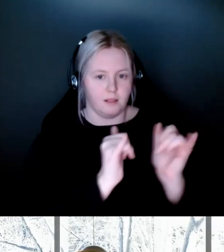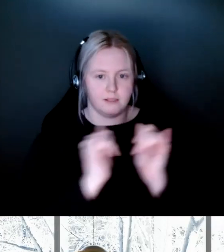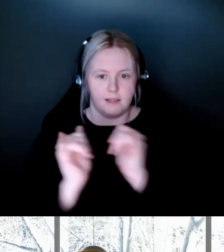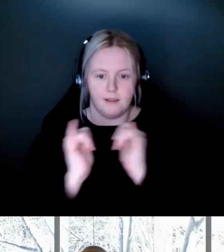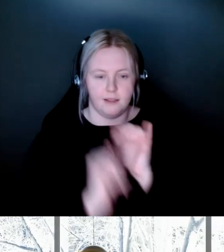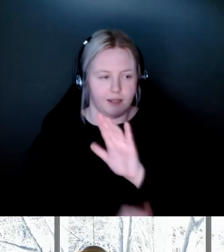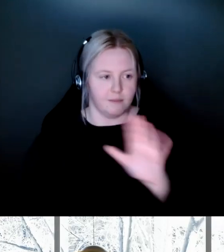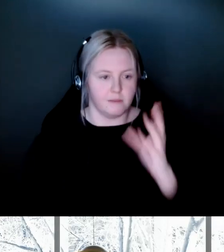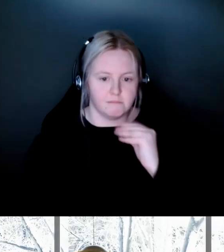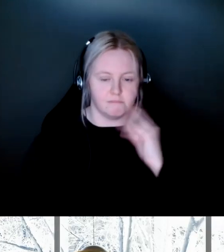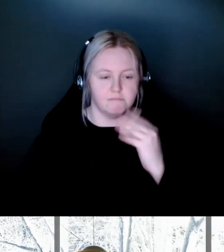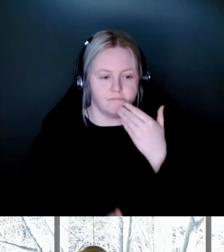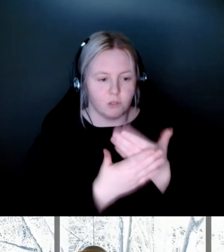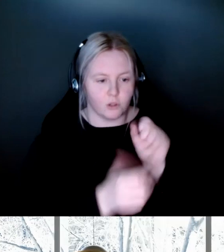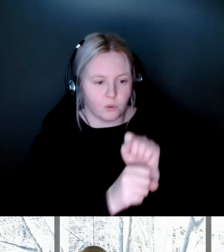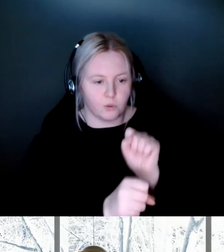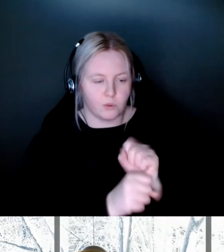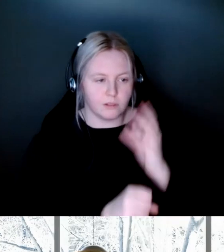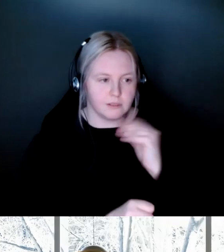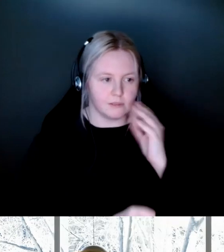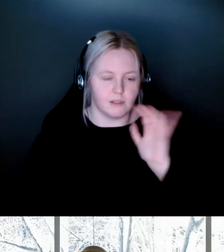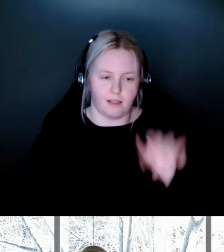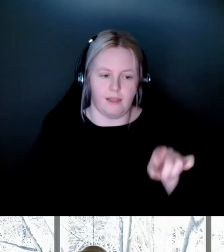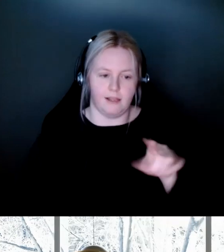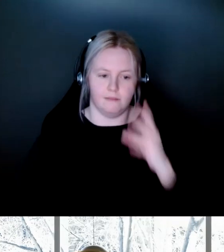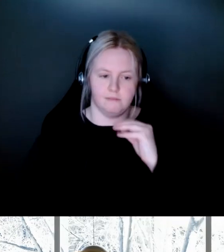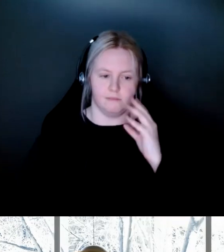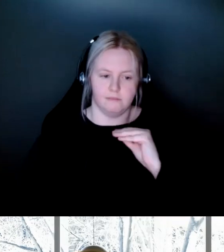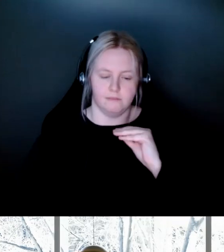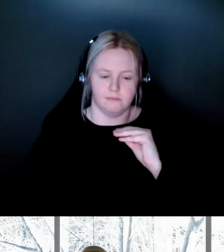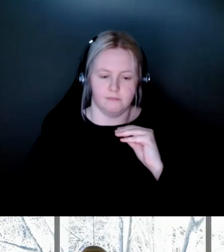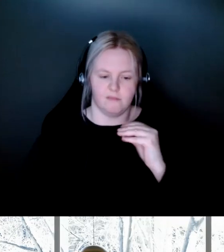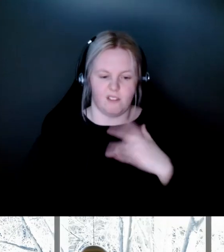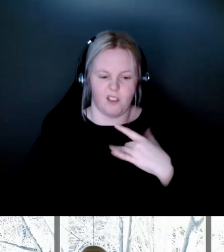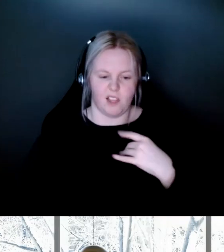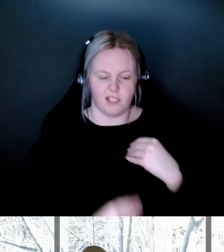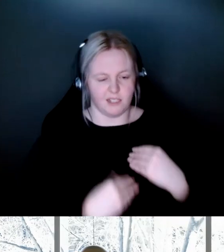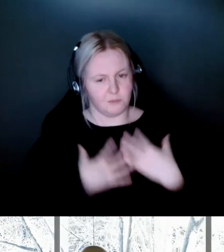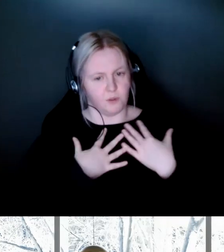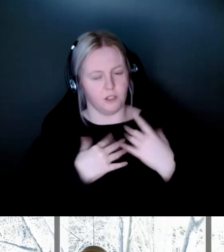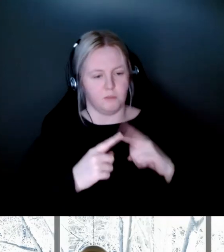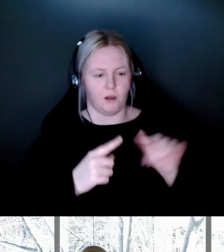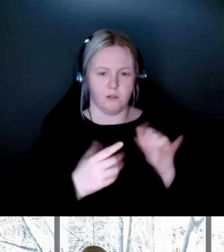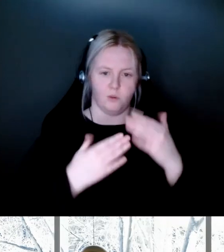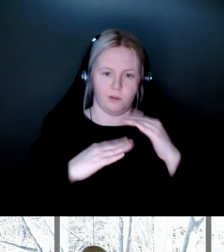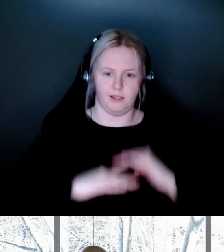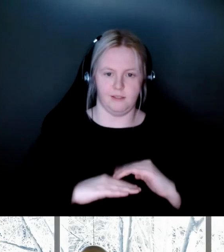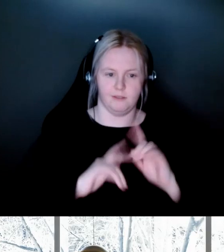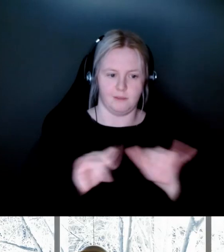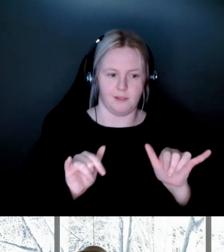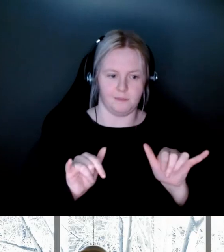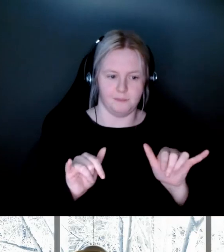and they're having thriving careers is really, I don't even want to call it inspirational. It's more of like a relief, like, okay,